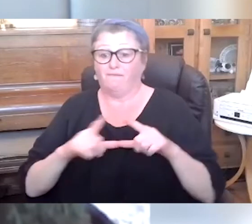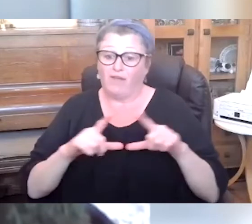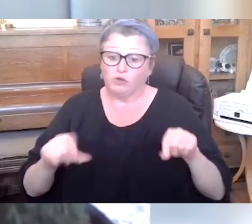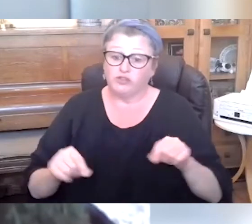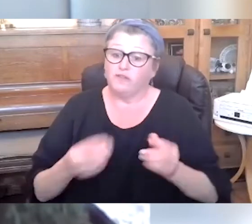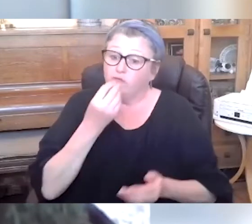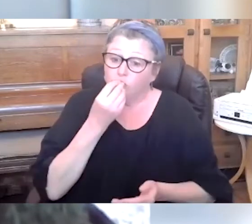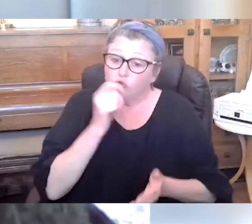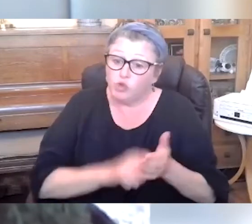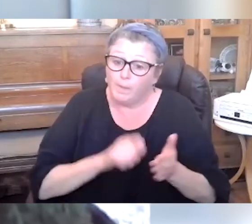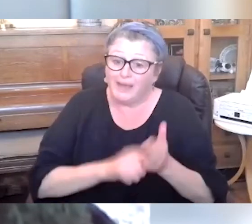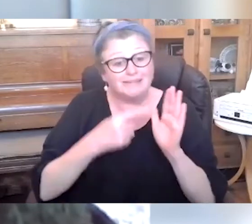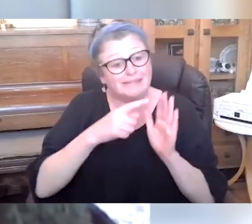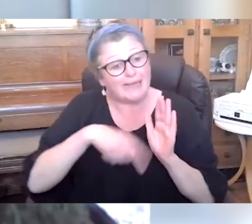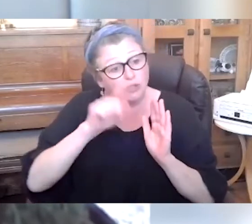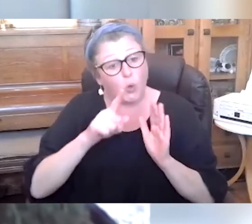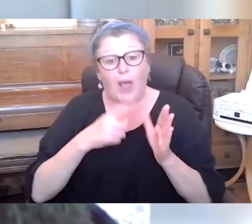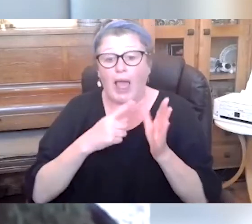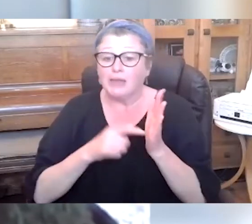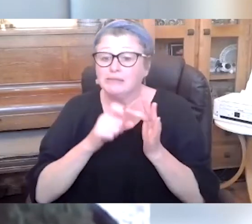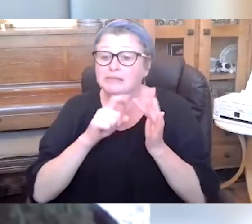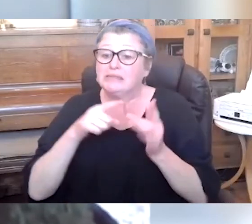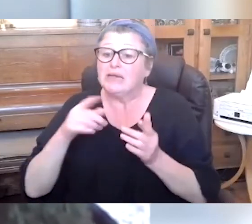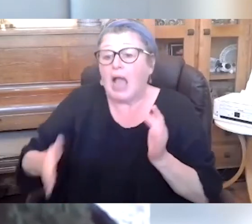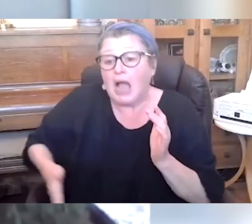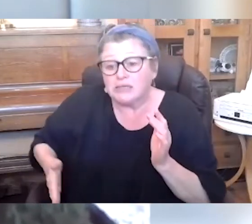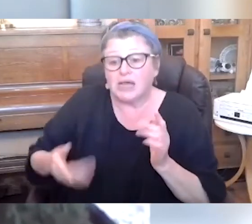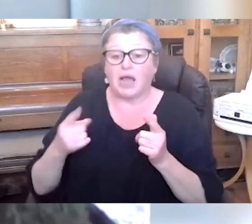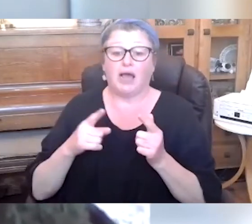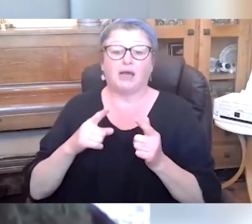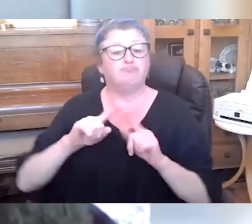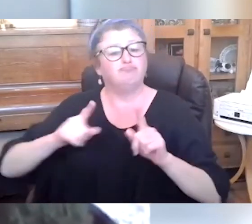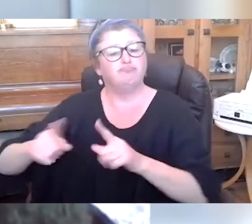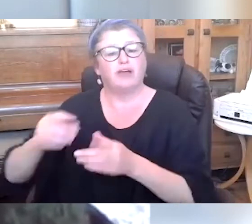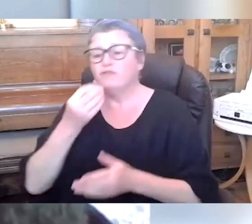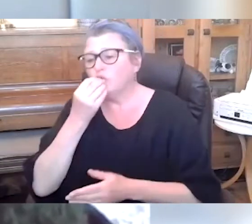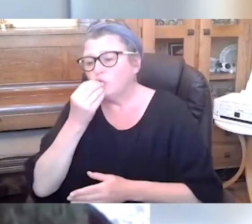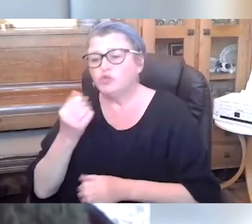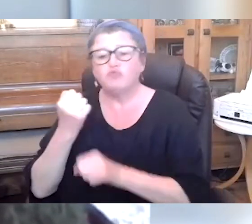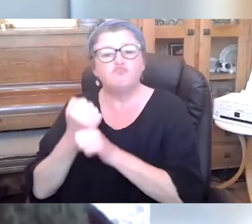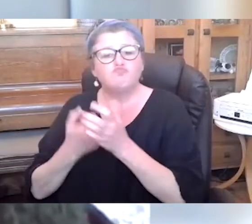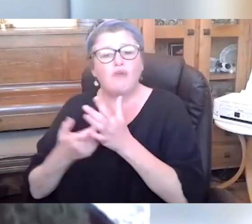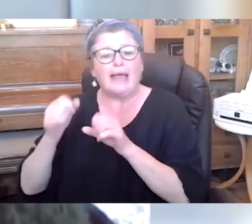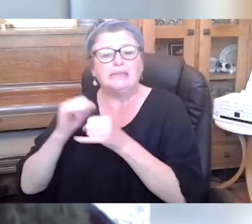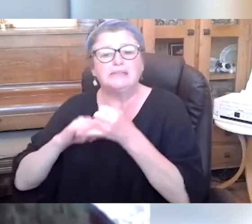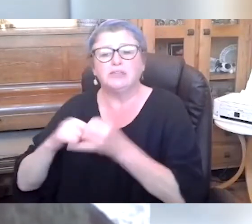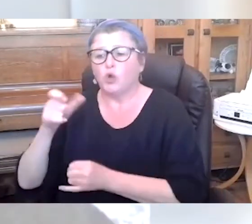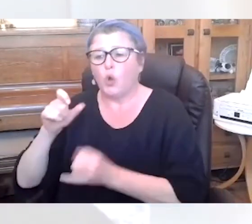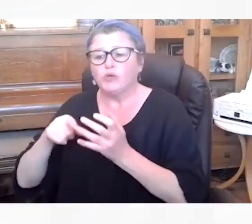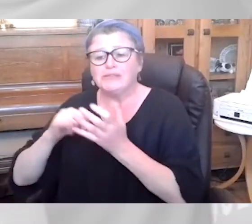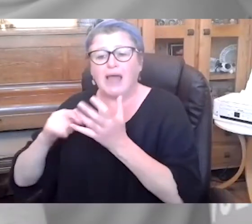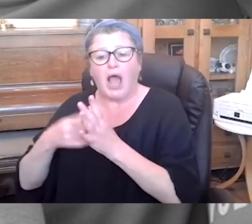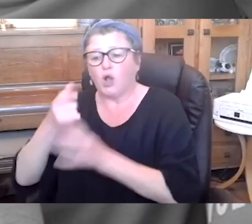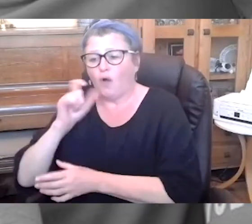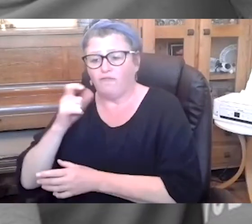such as Tesco, Aldi, Asda and food outlets like Greggs, Pizza Hut and Costa Coffee as well as mobile phone